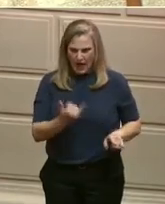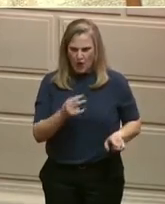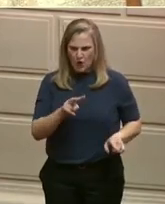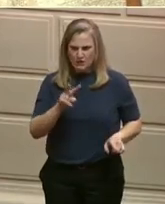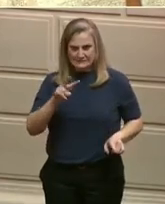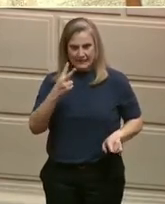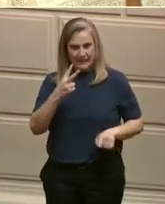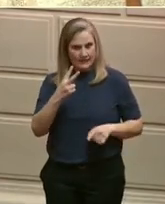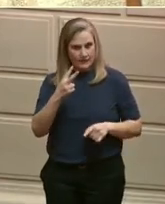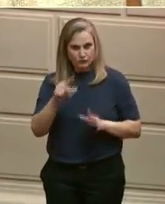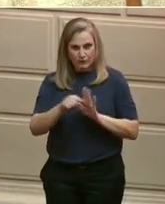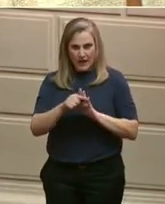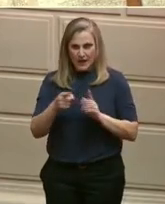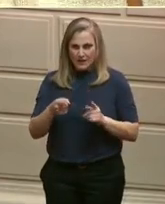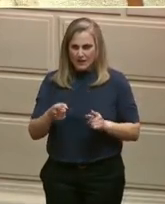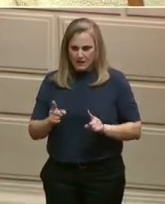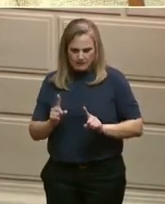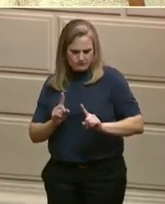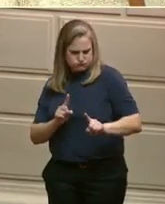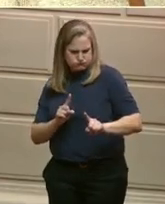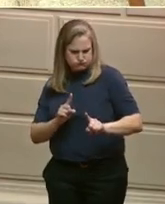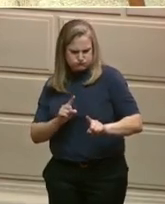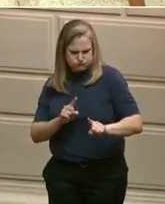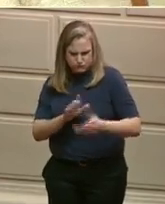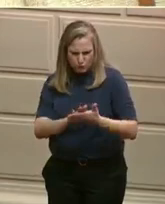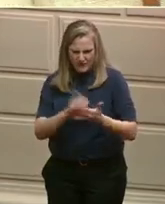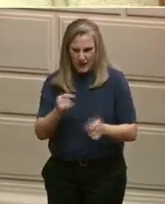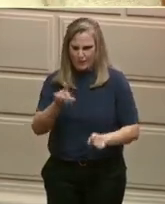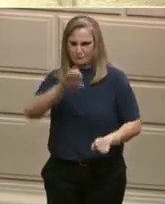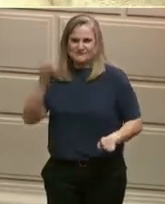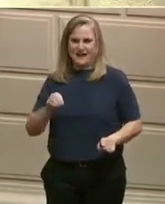first Perfect Attendance Award. Alejandro.